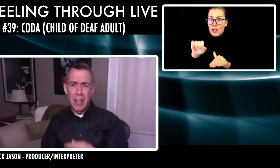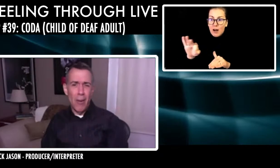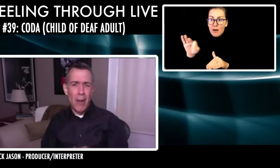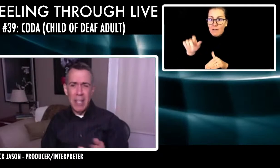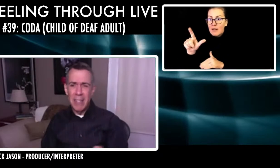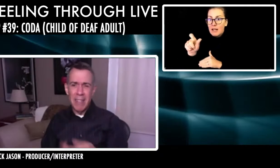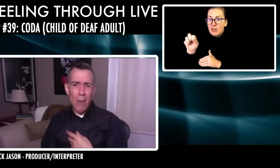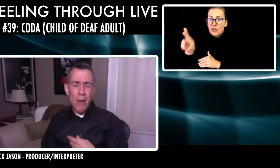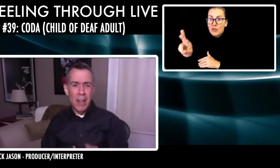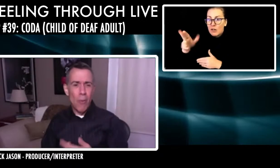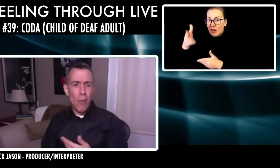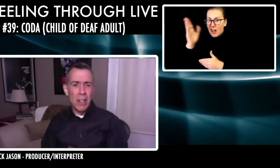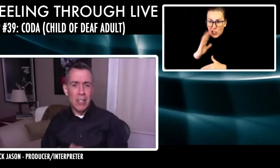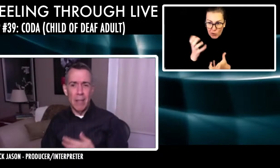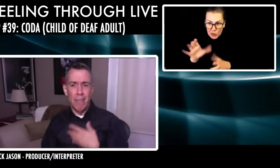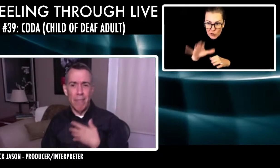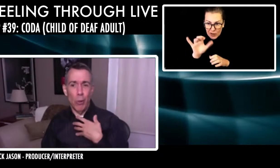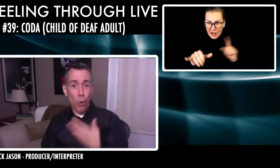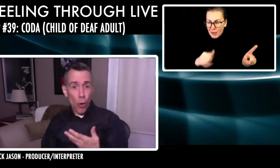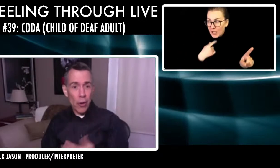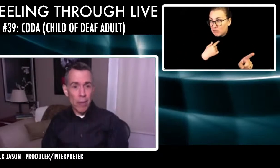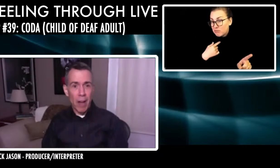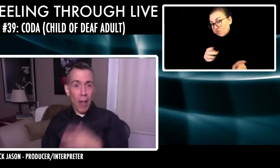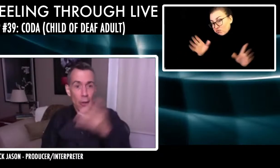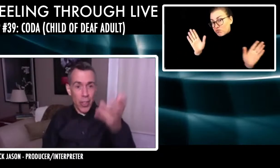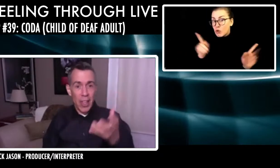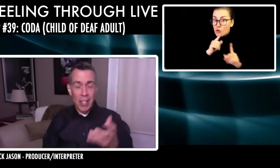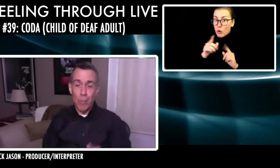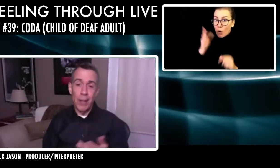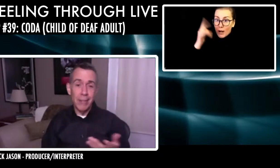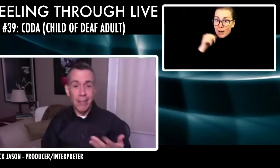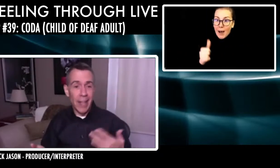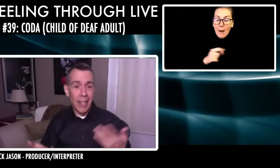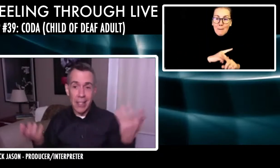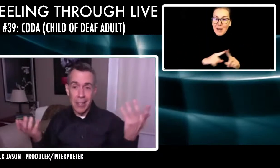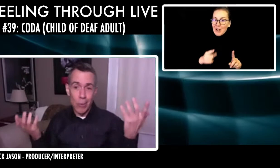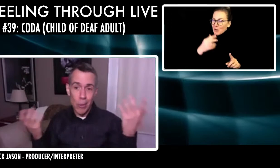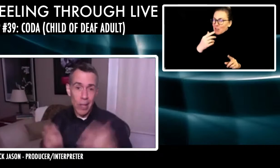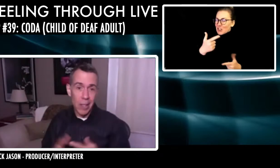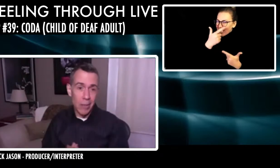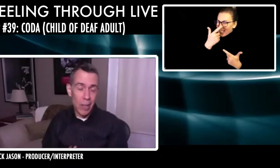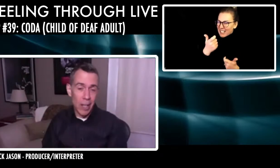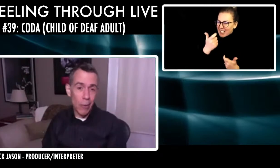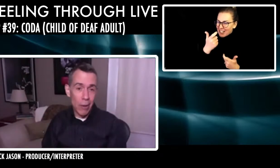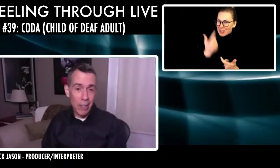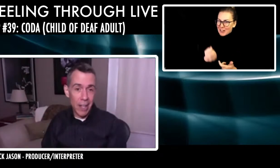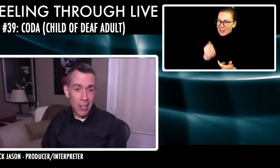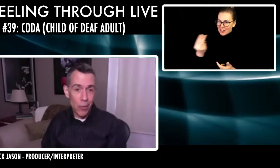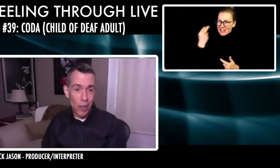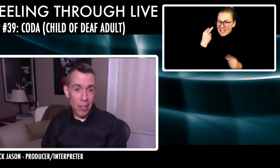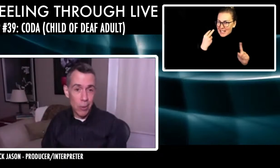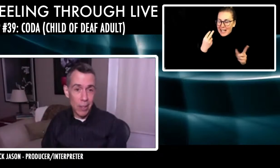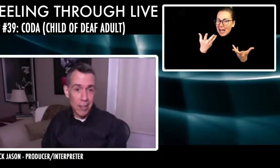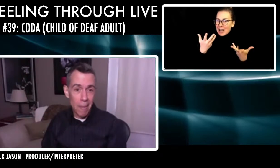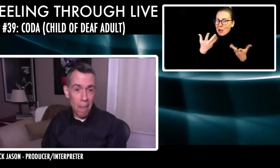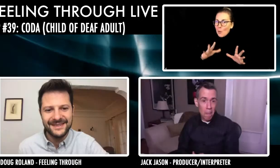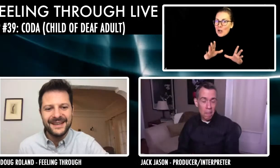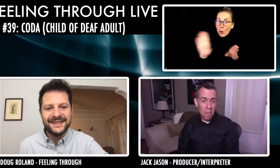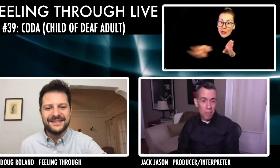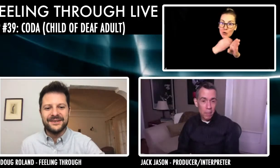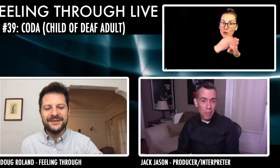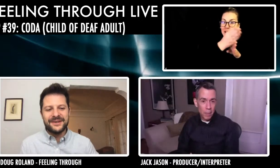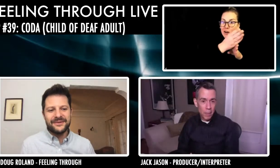easy. You know, I mean, I want, I want to learn other things, but I guess there was no way of getting around it. I just fell into it.